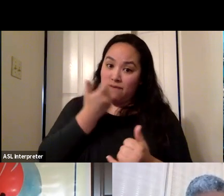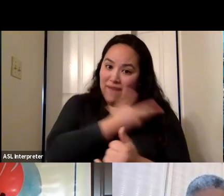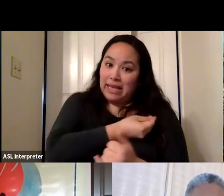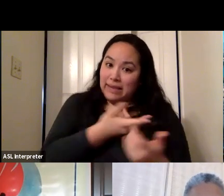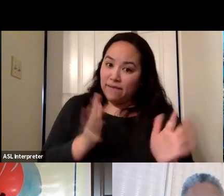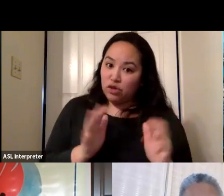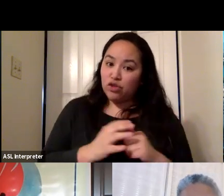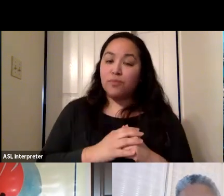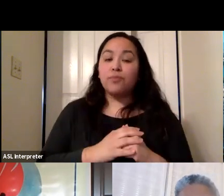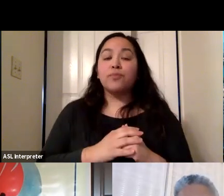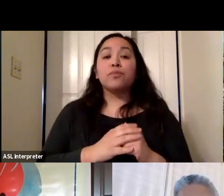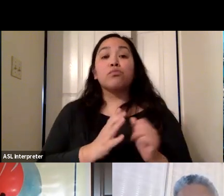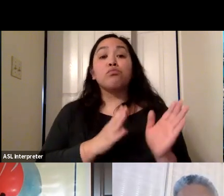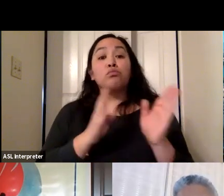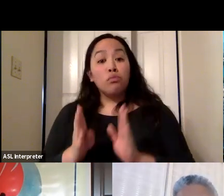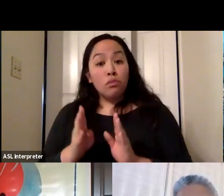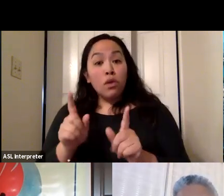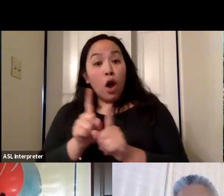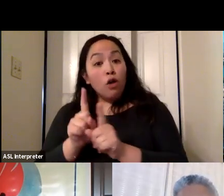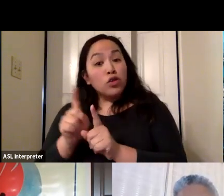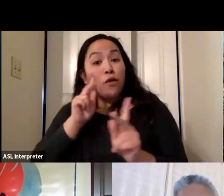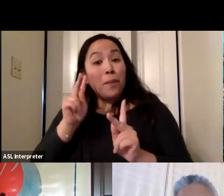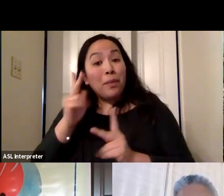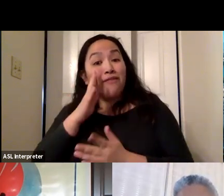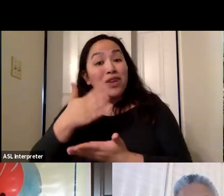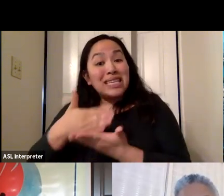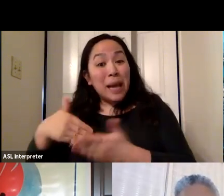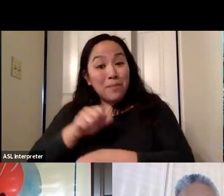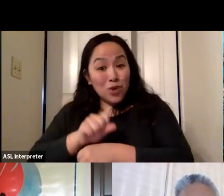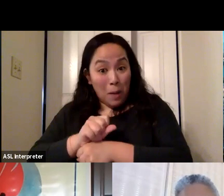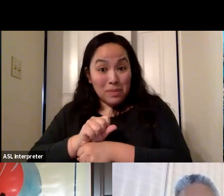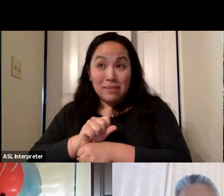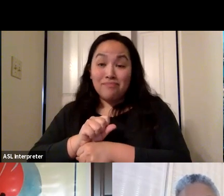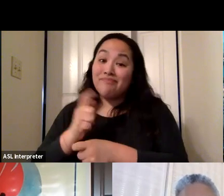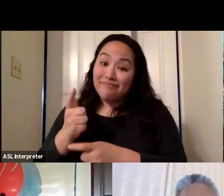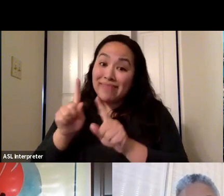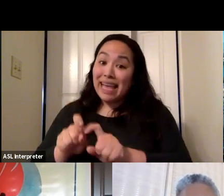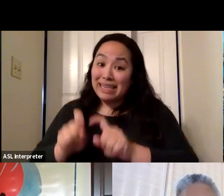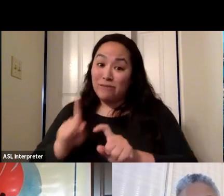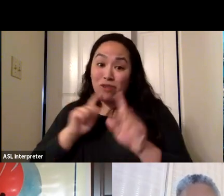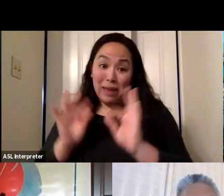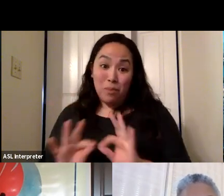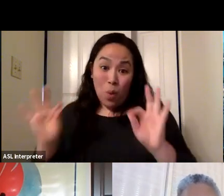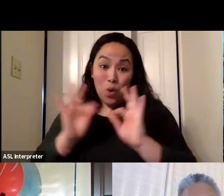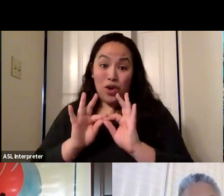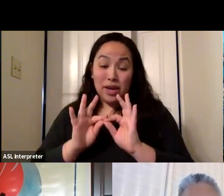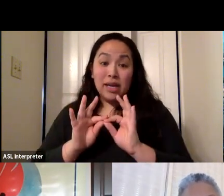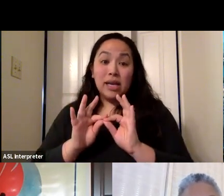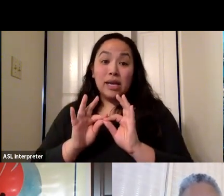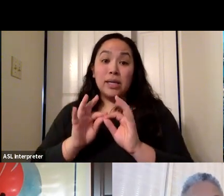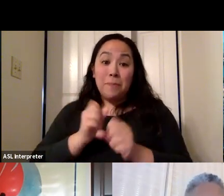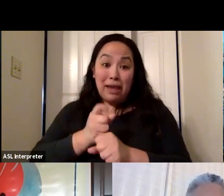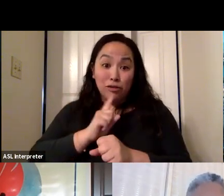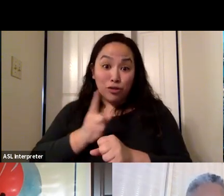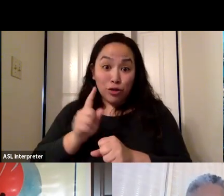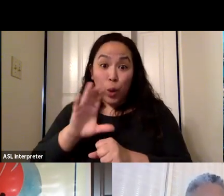sense is for people in certain occupations where testing has really been important to keep those that they work with,